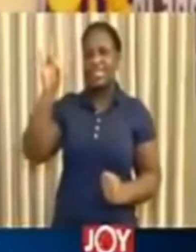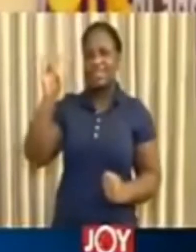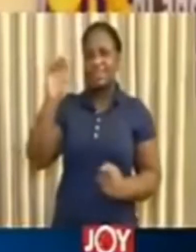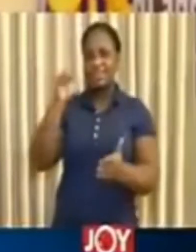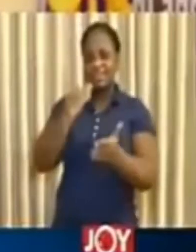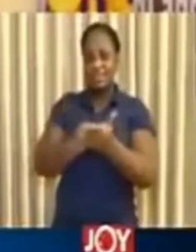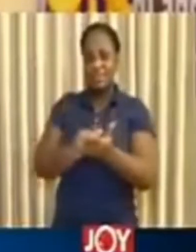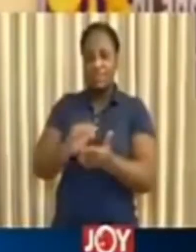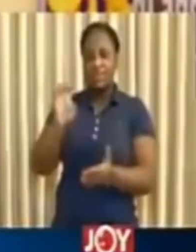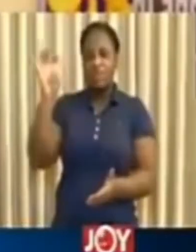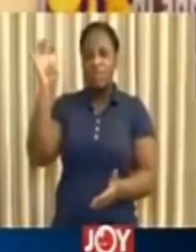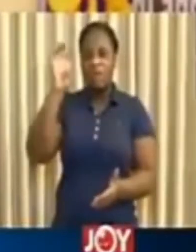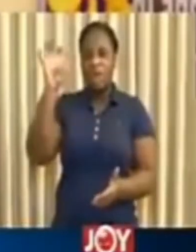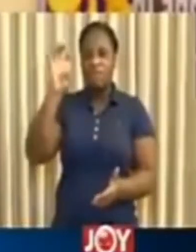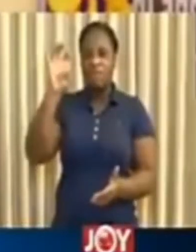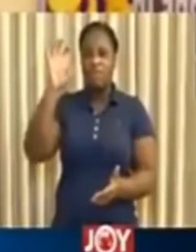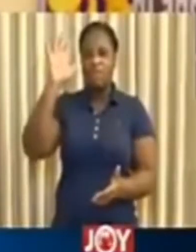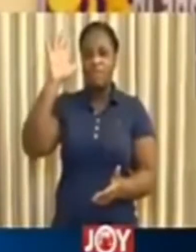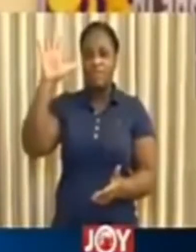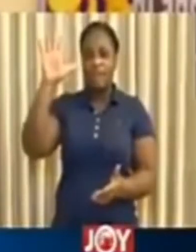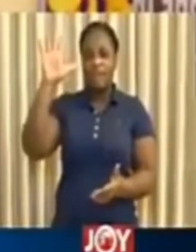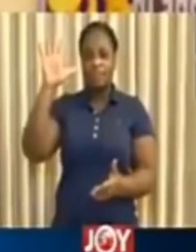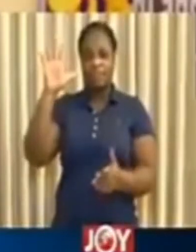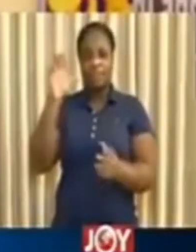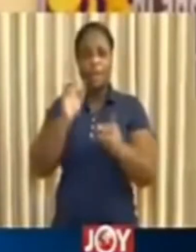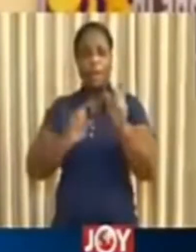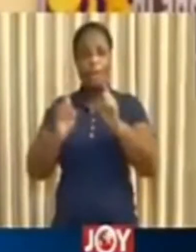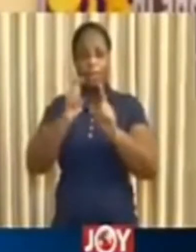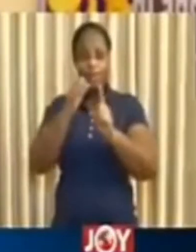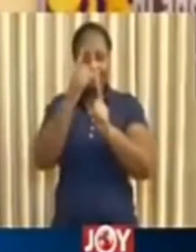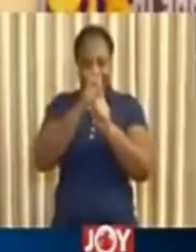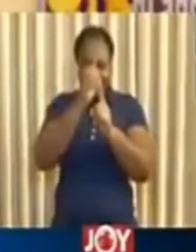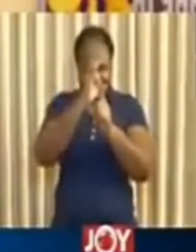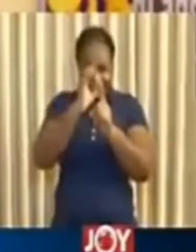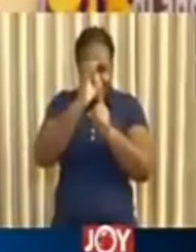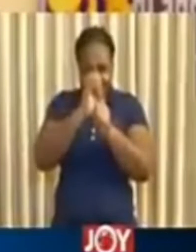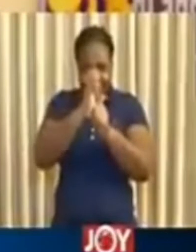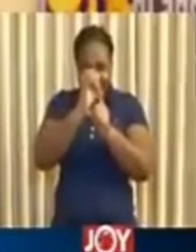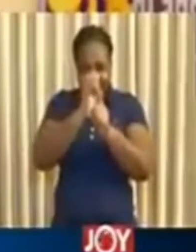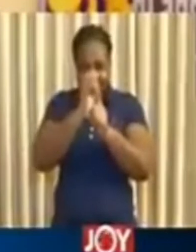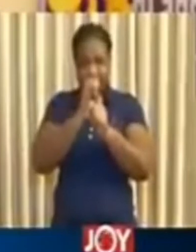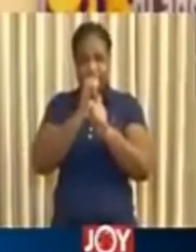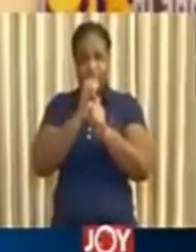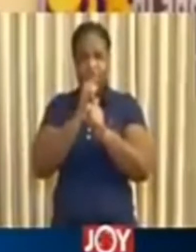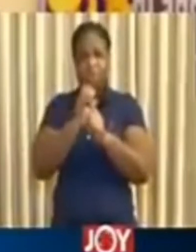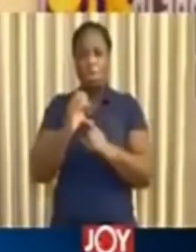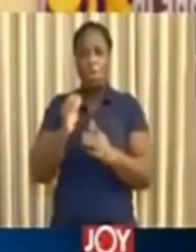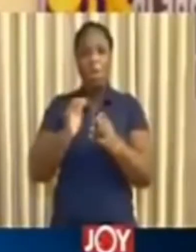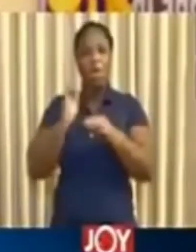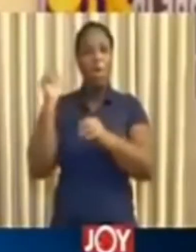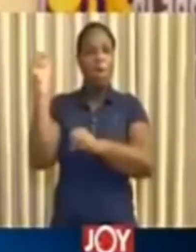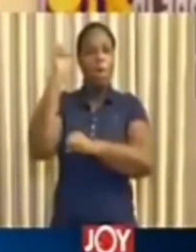37,405 samples have been taken, of which 31